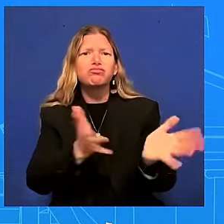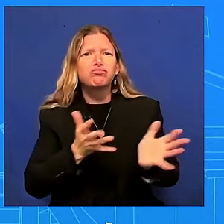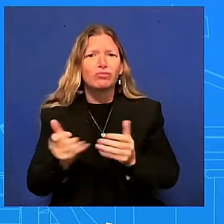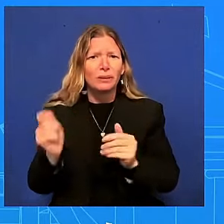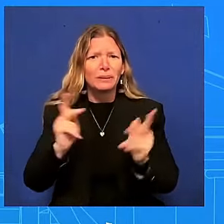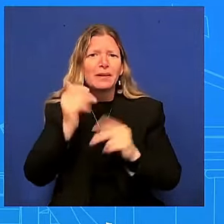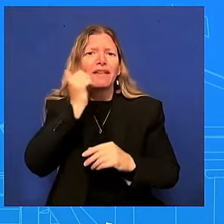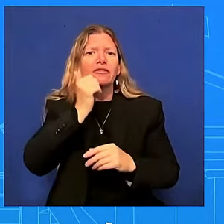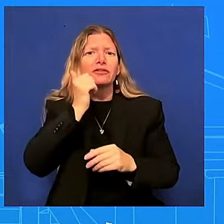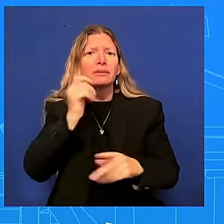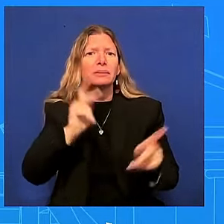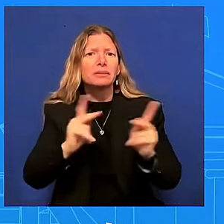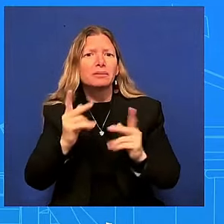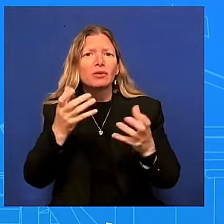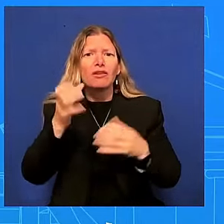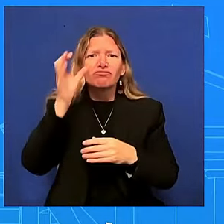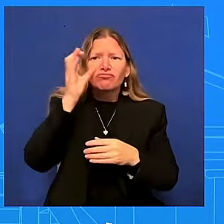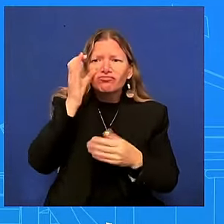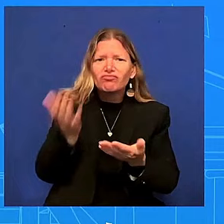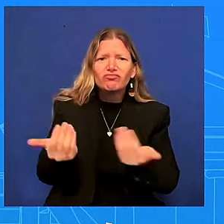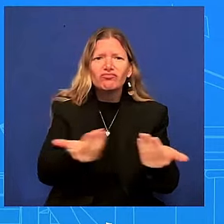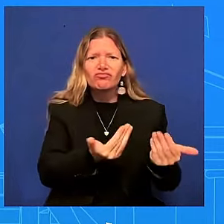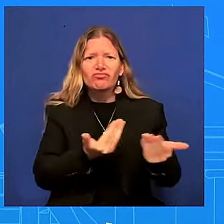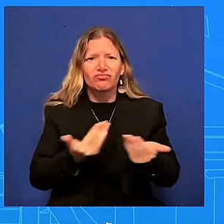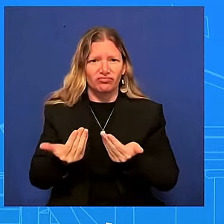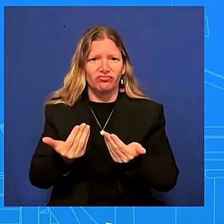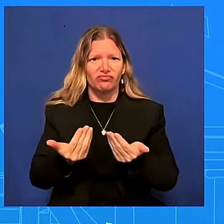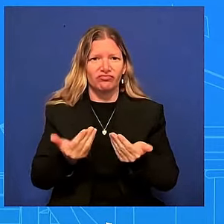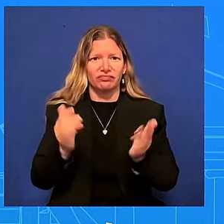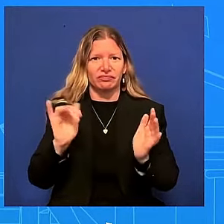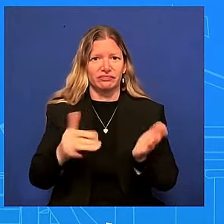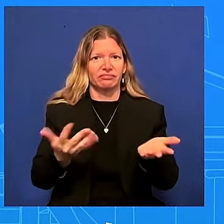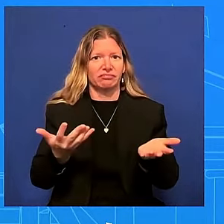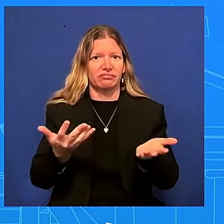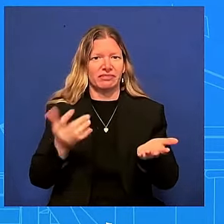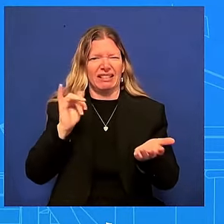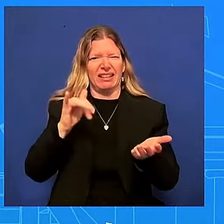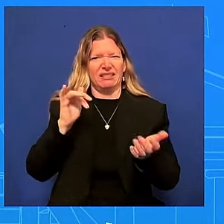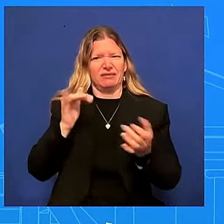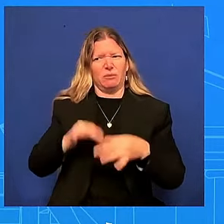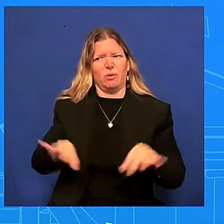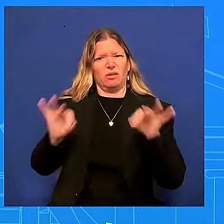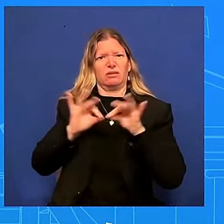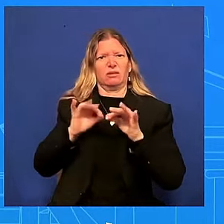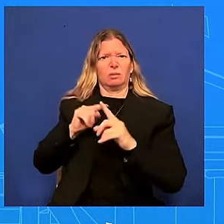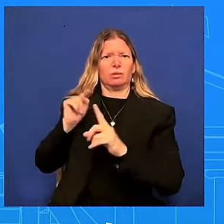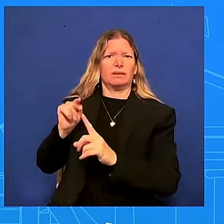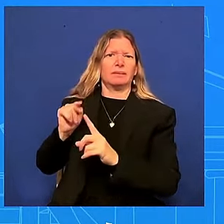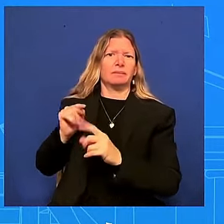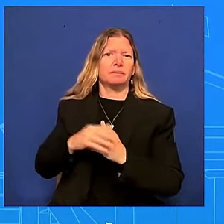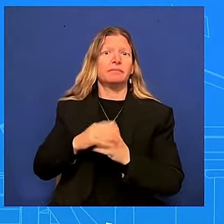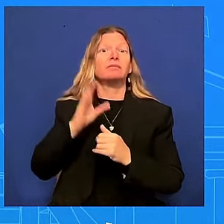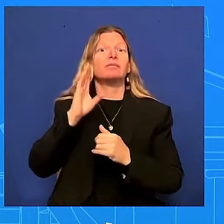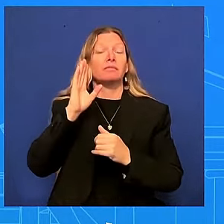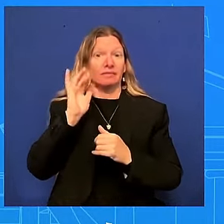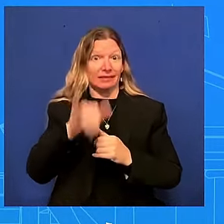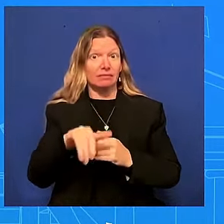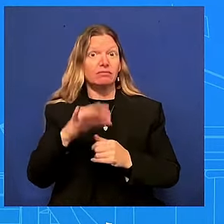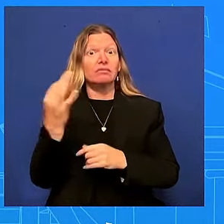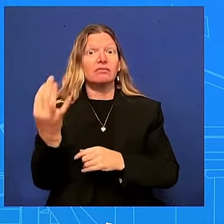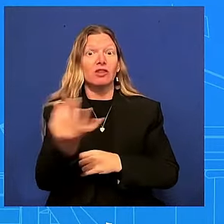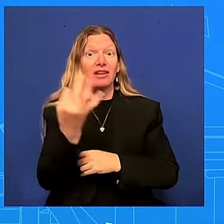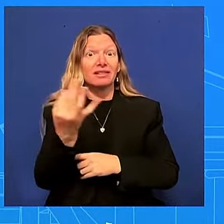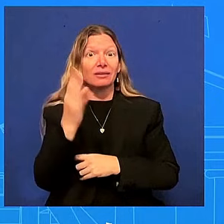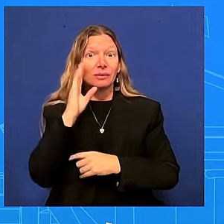do just that i think it matters that he's going to do an interview on friday i think it matters that he's going to go to wisconsin and do that right engage